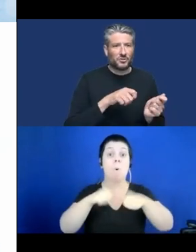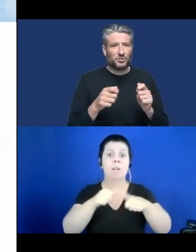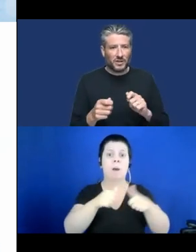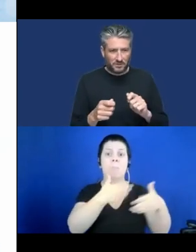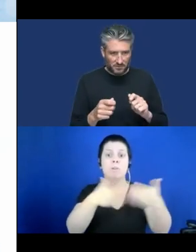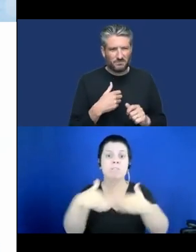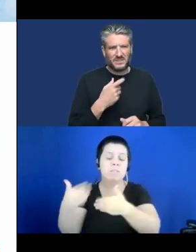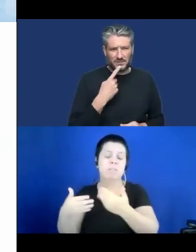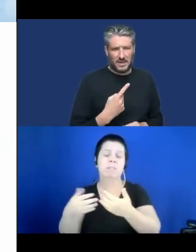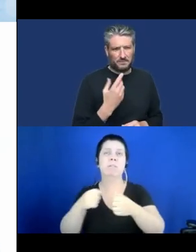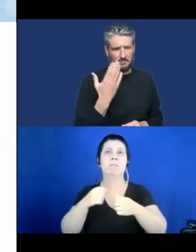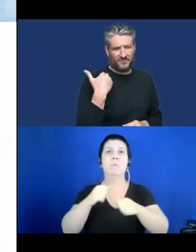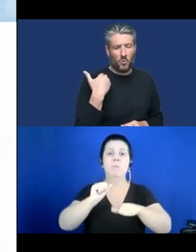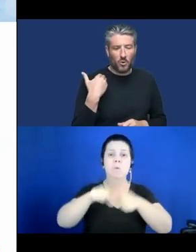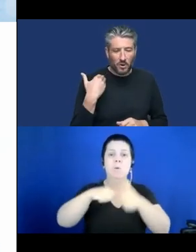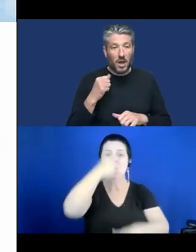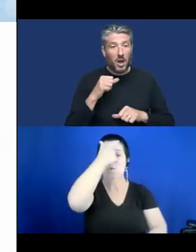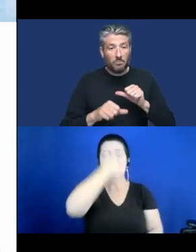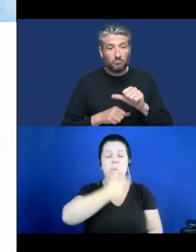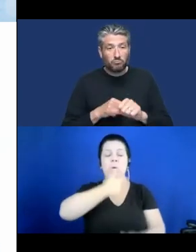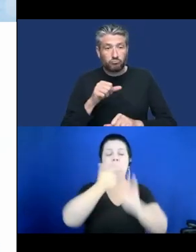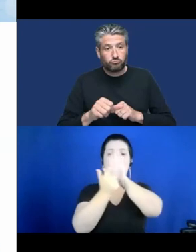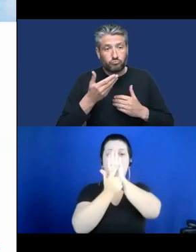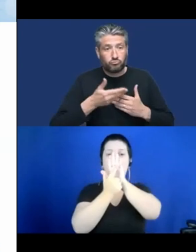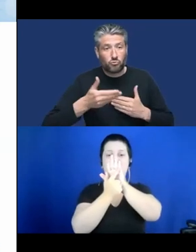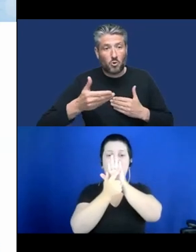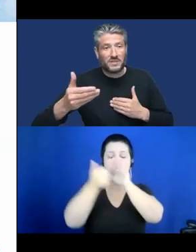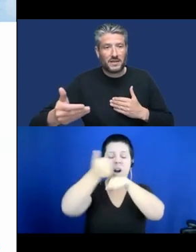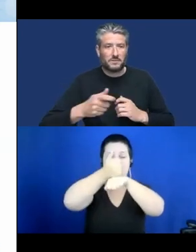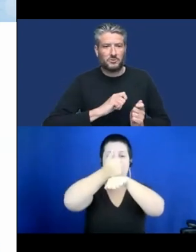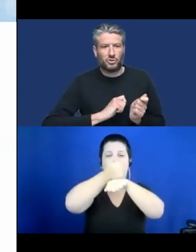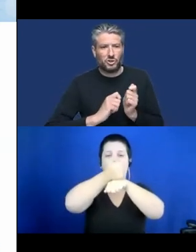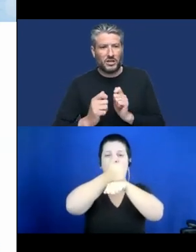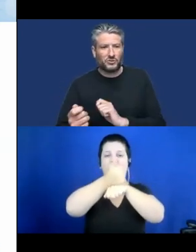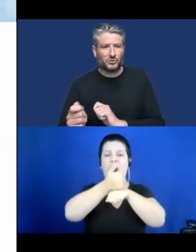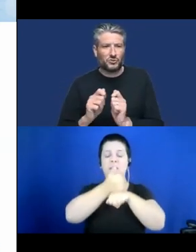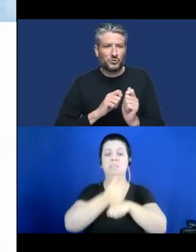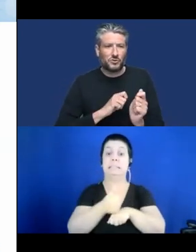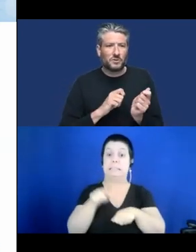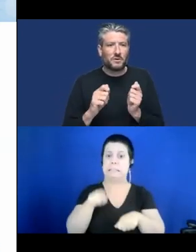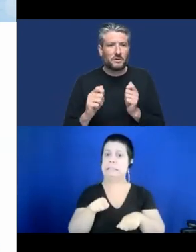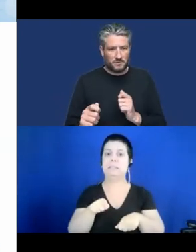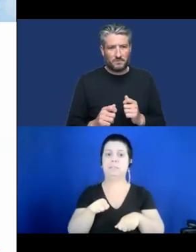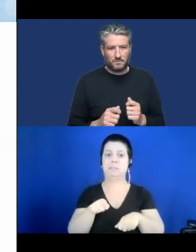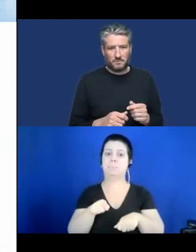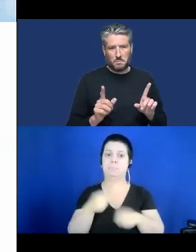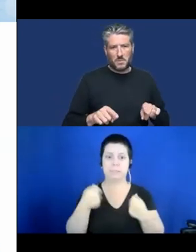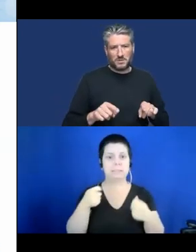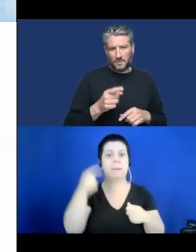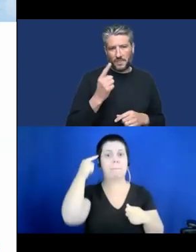and that has to be included in implementation of new technology.